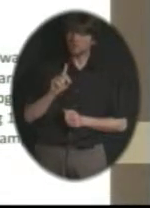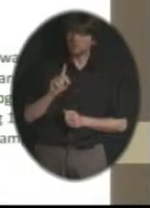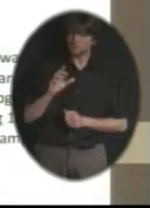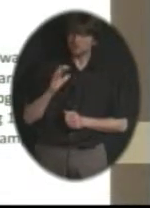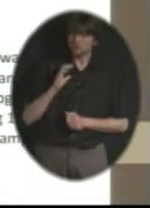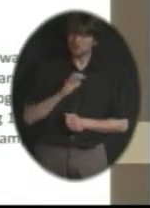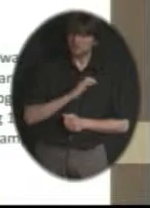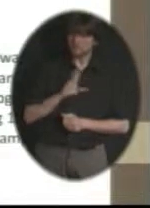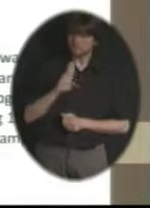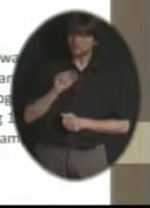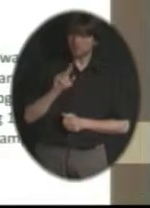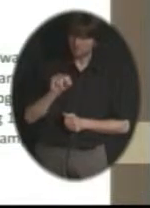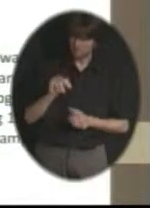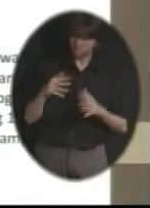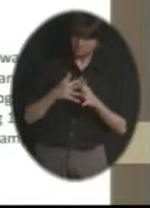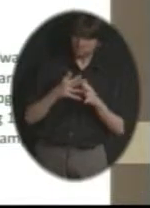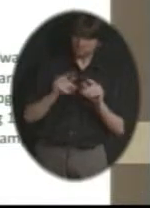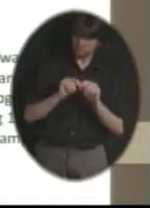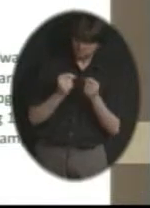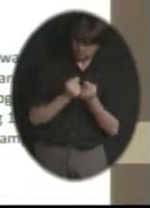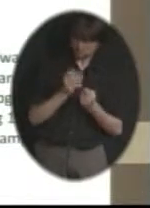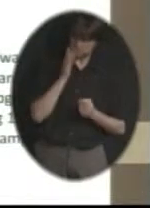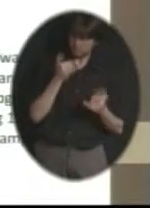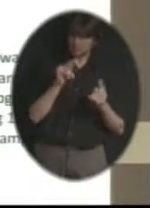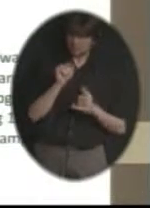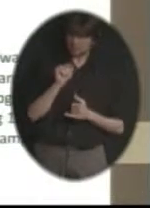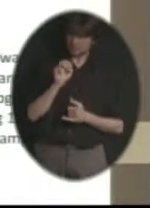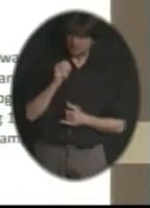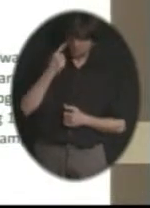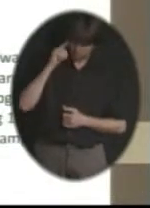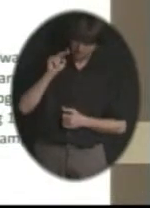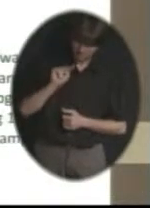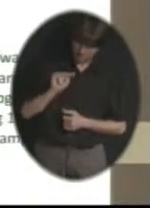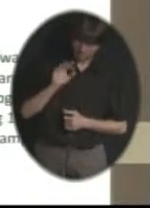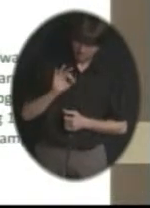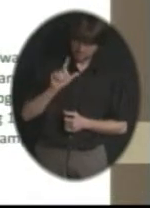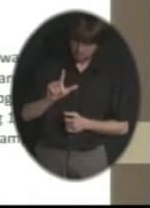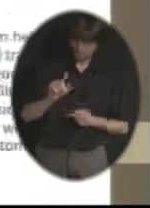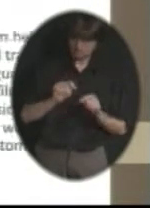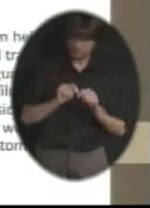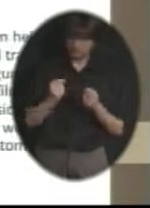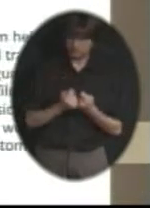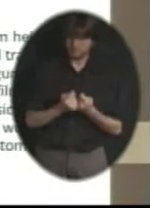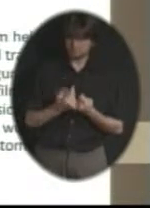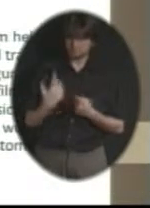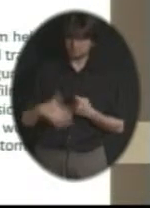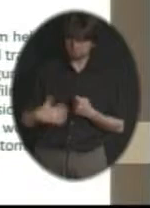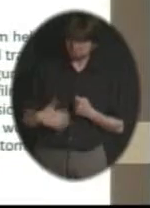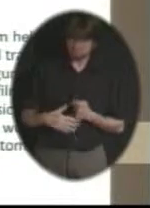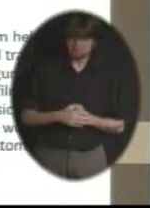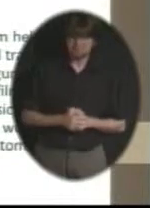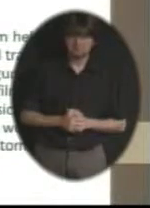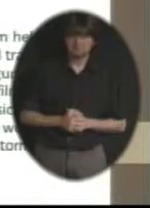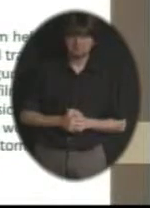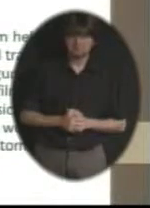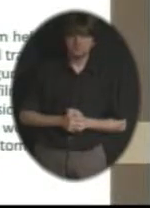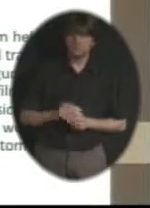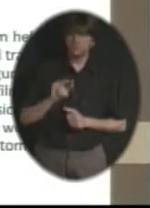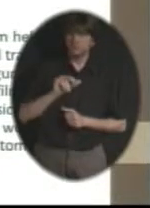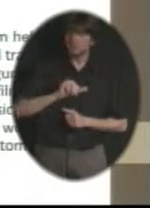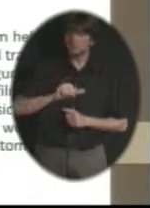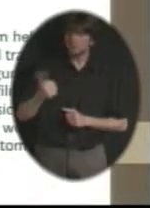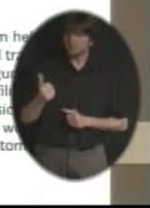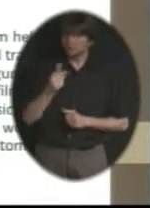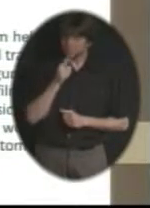playing tight end for the NFL team. A couple others, Nate Warner was one of the first